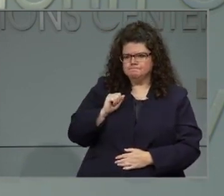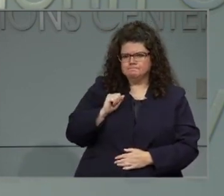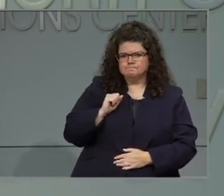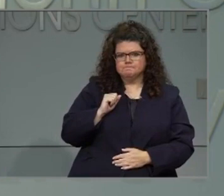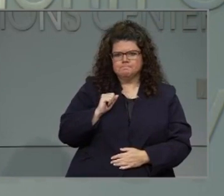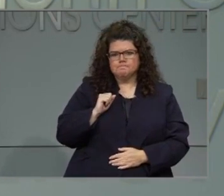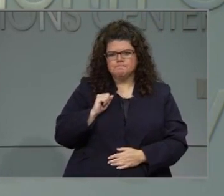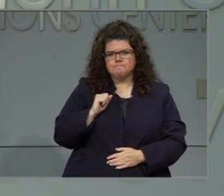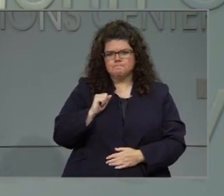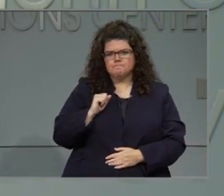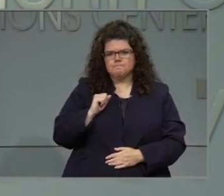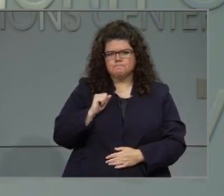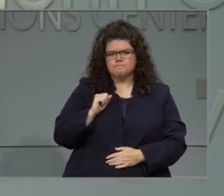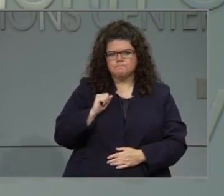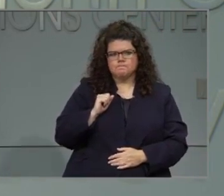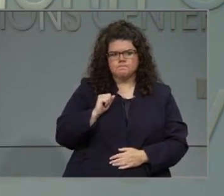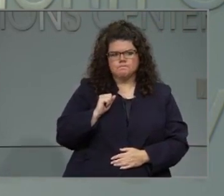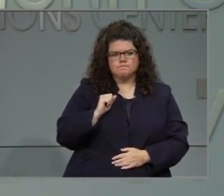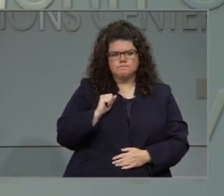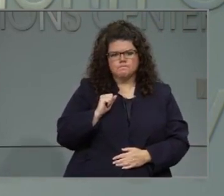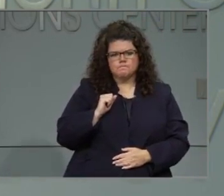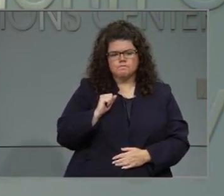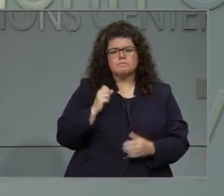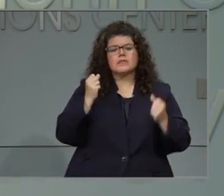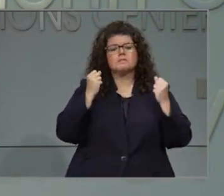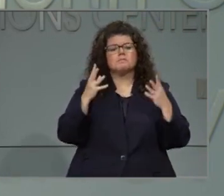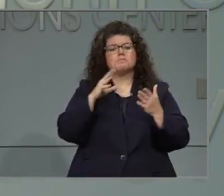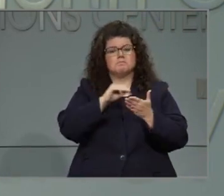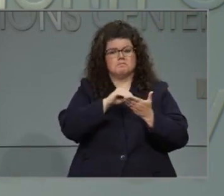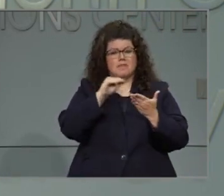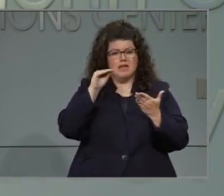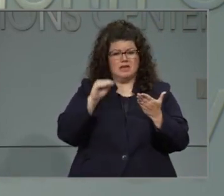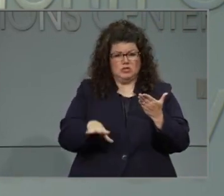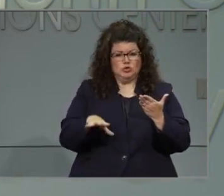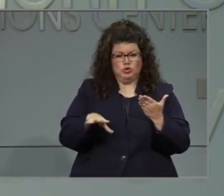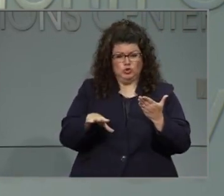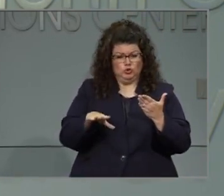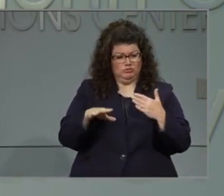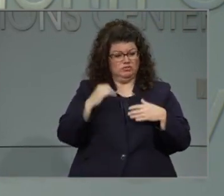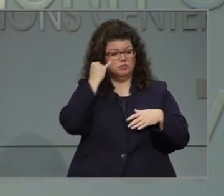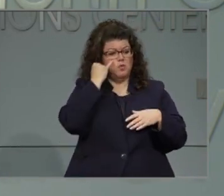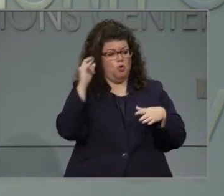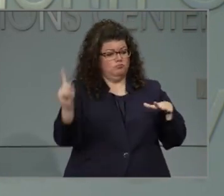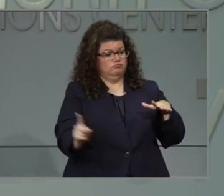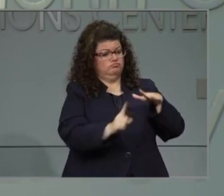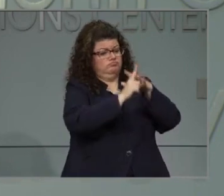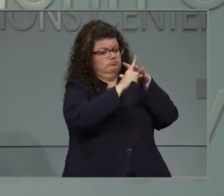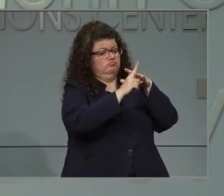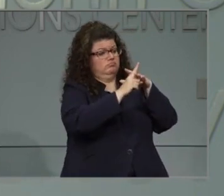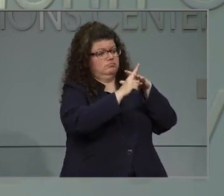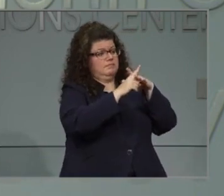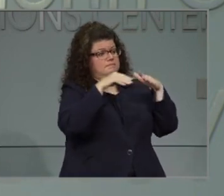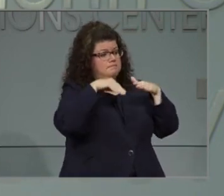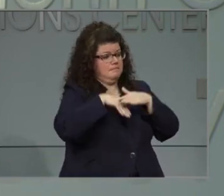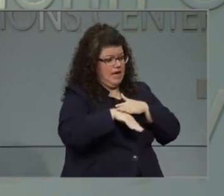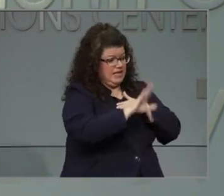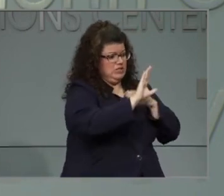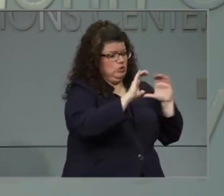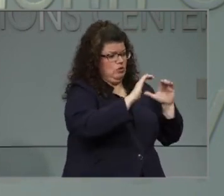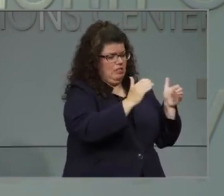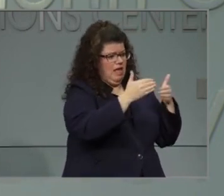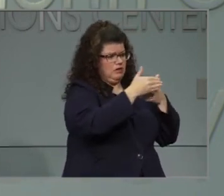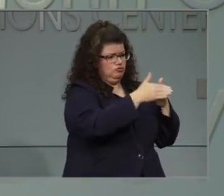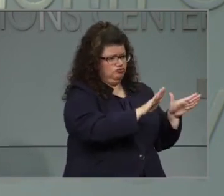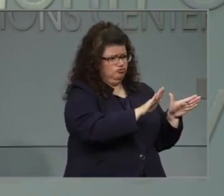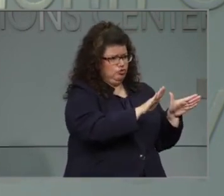Exposure app. Can you talk a little bit more with a lot of students coming back into the classroom how this will help? I'm sorry,